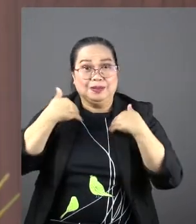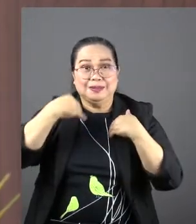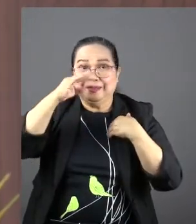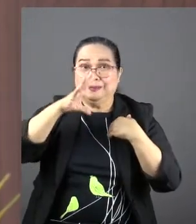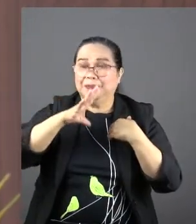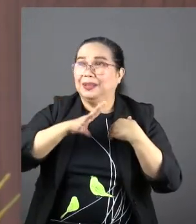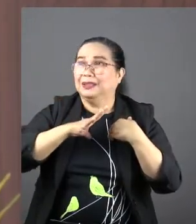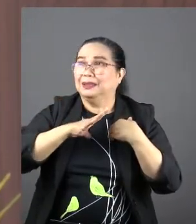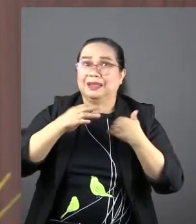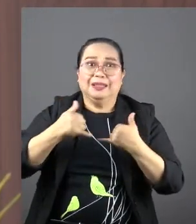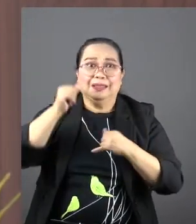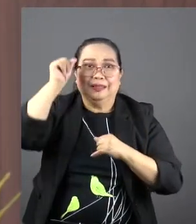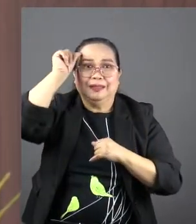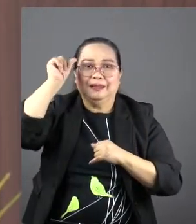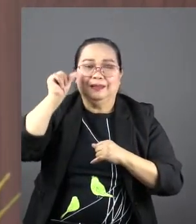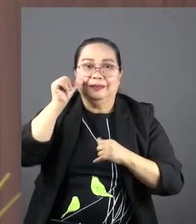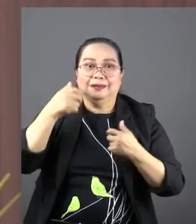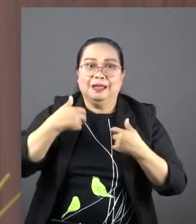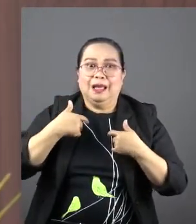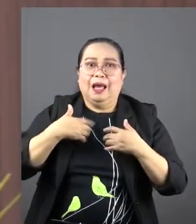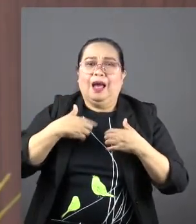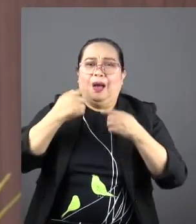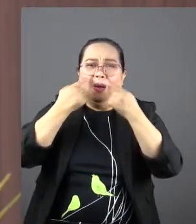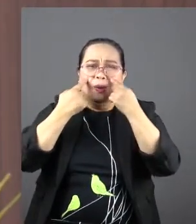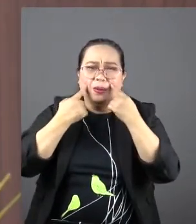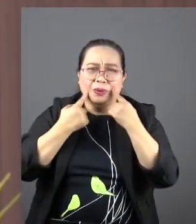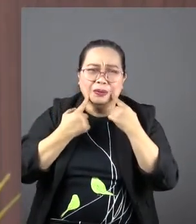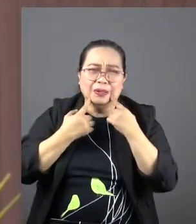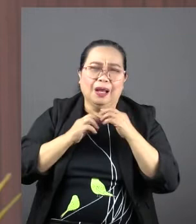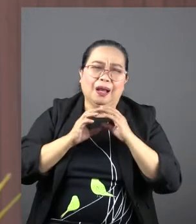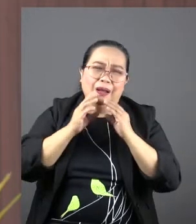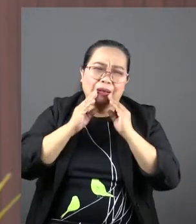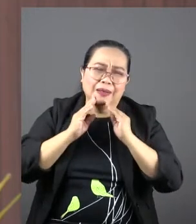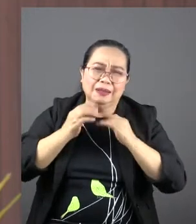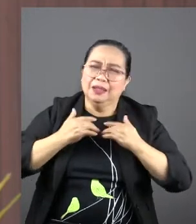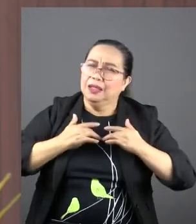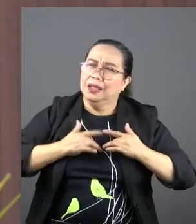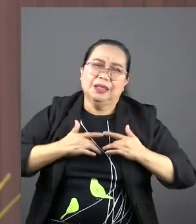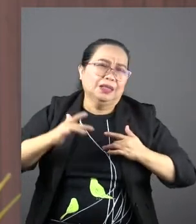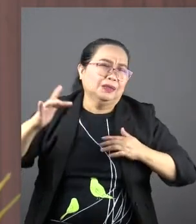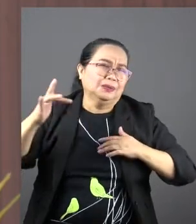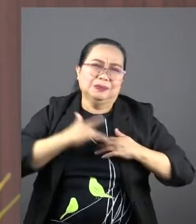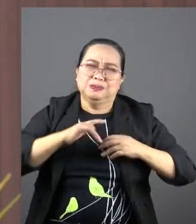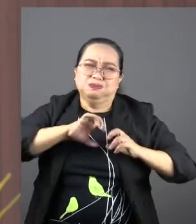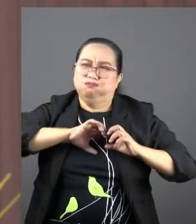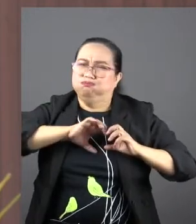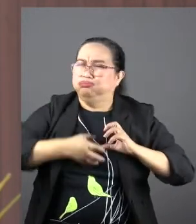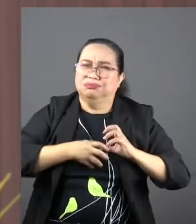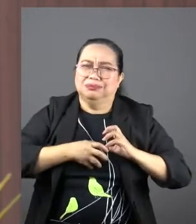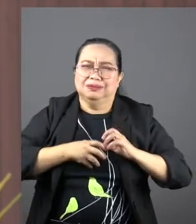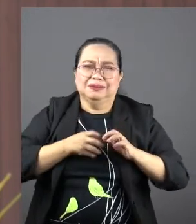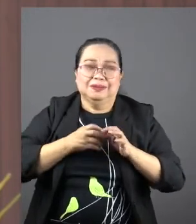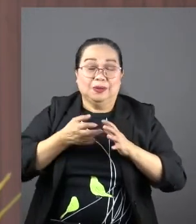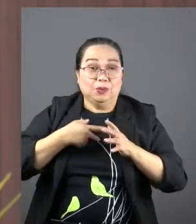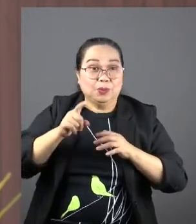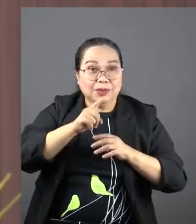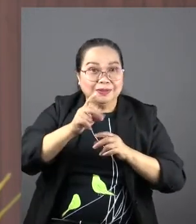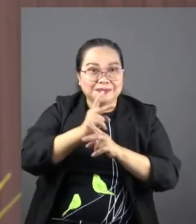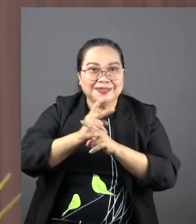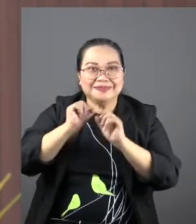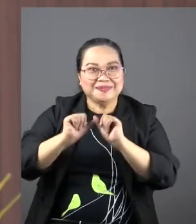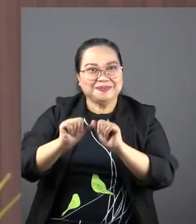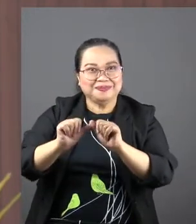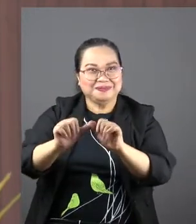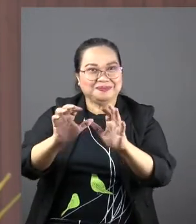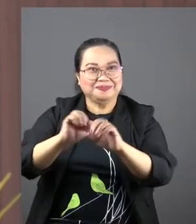as a young adult, I have nothing but tears because of him or her. And what will carry you through and